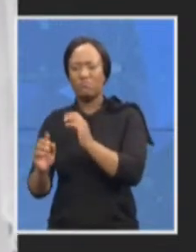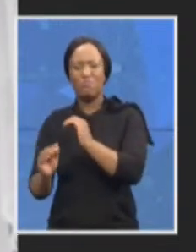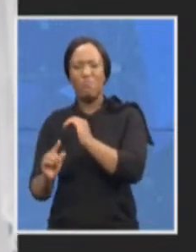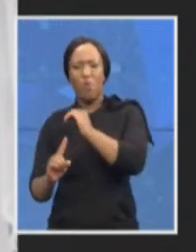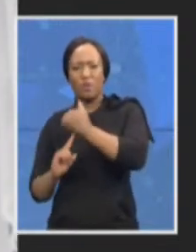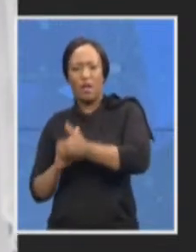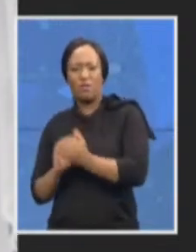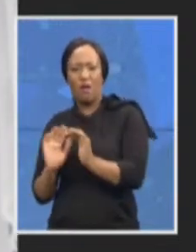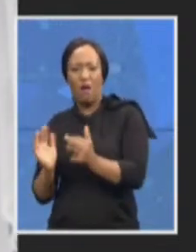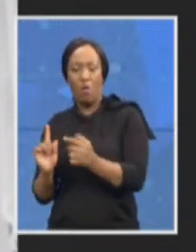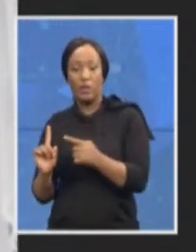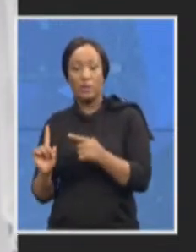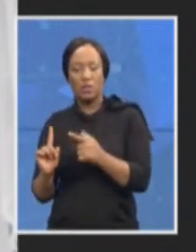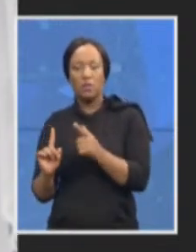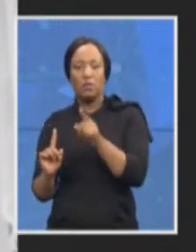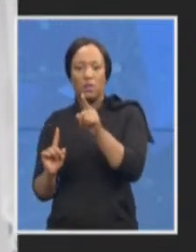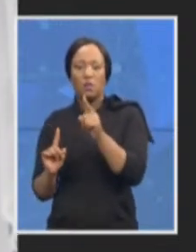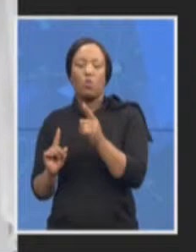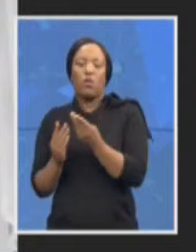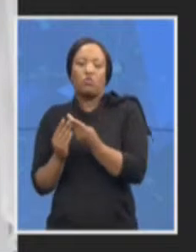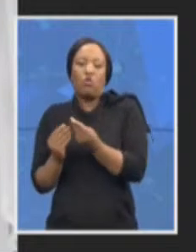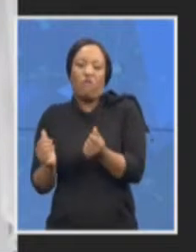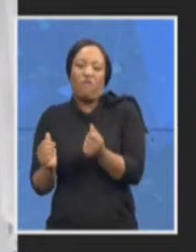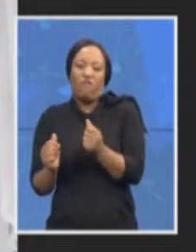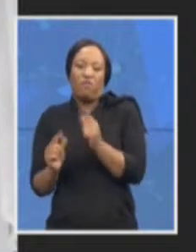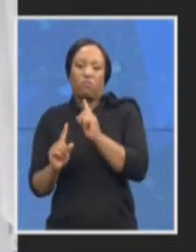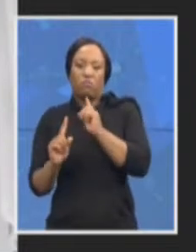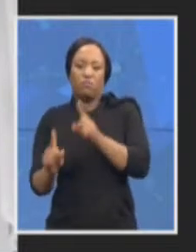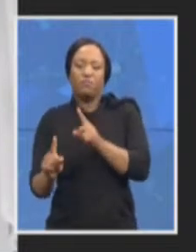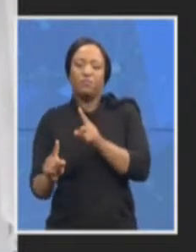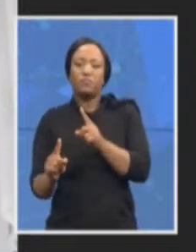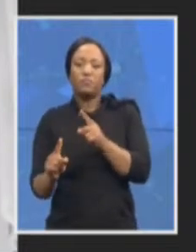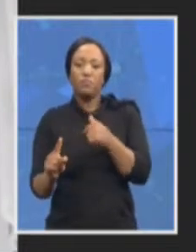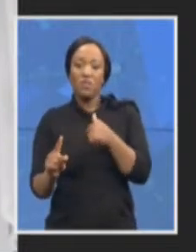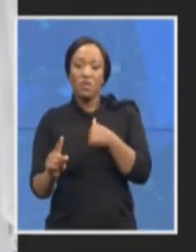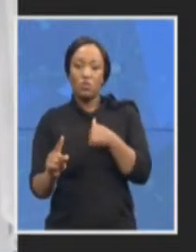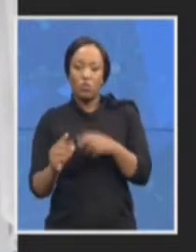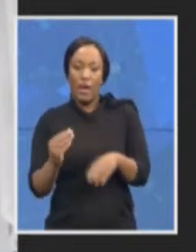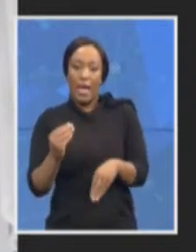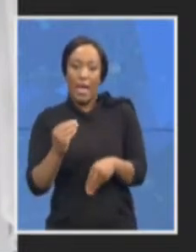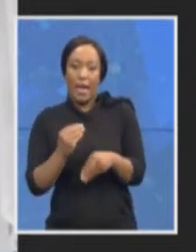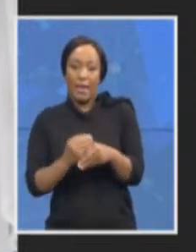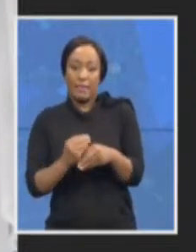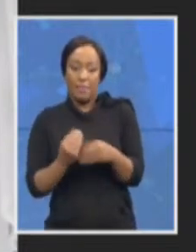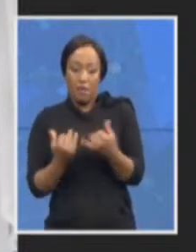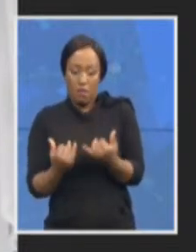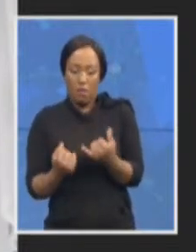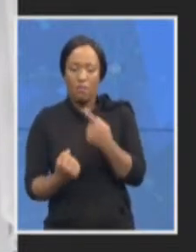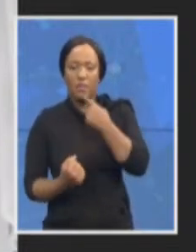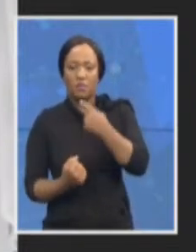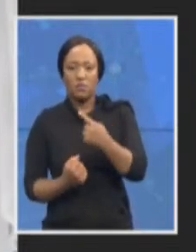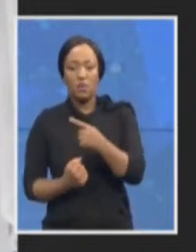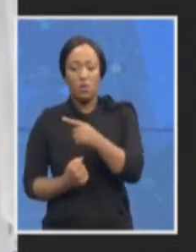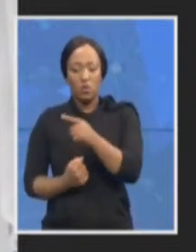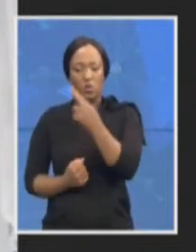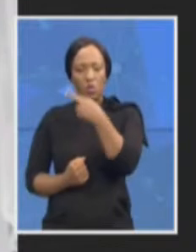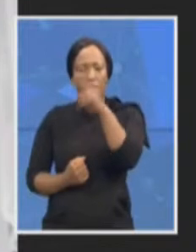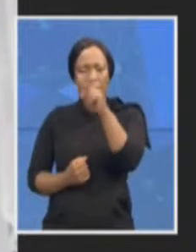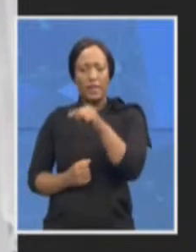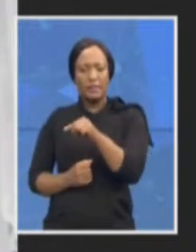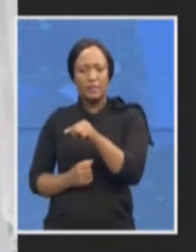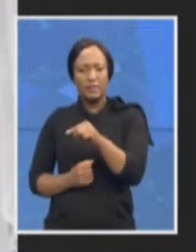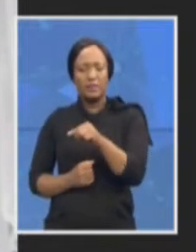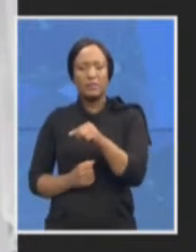to add to what I have to say but you are absolutely right that the killing the cold